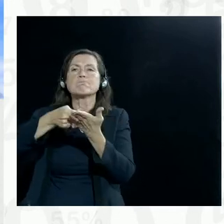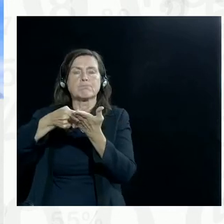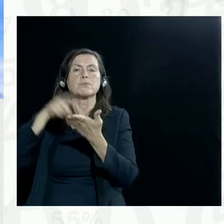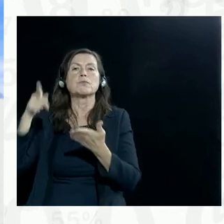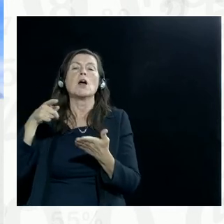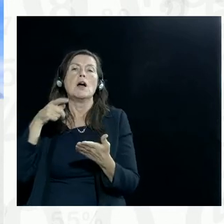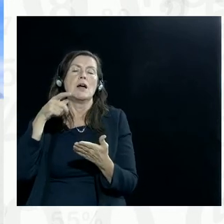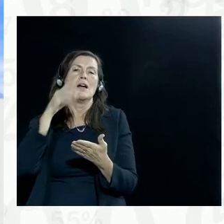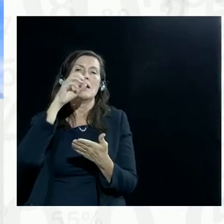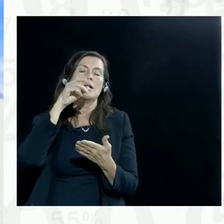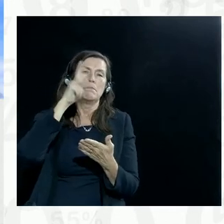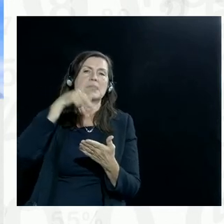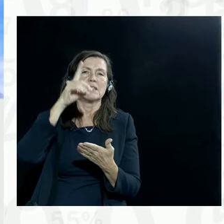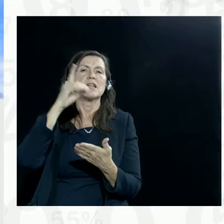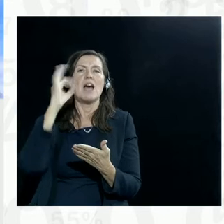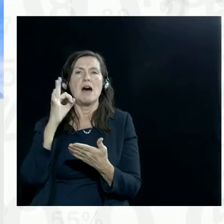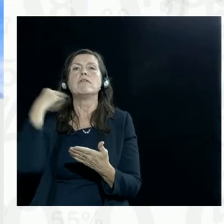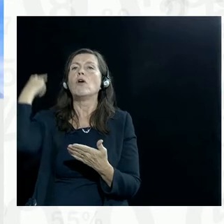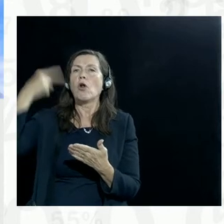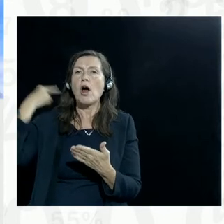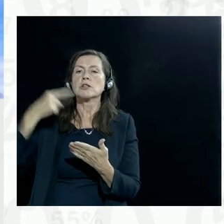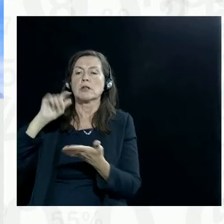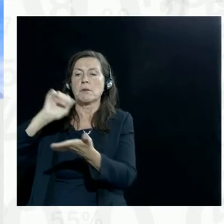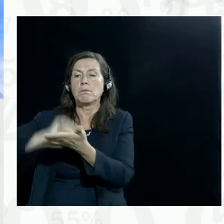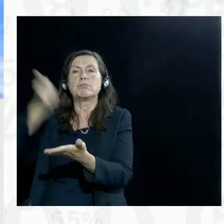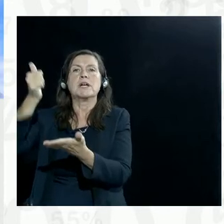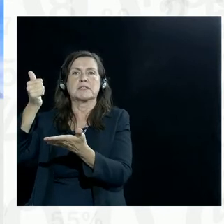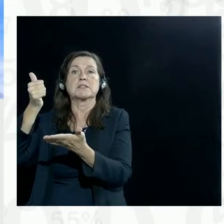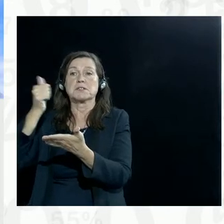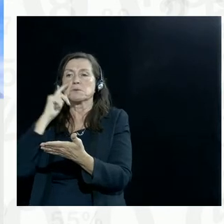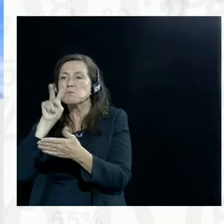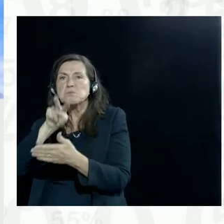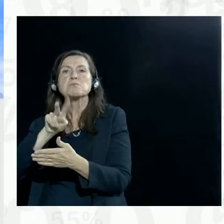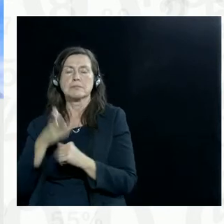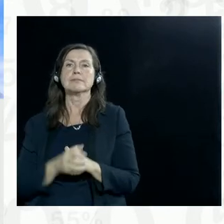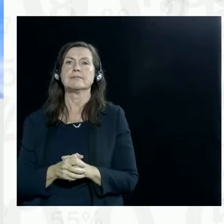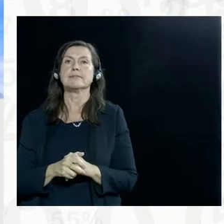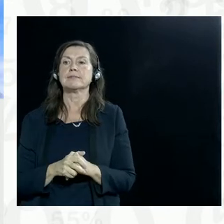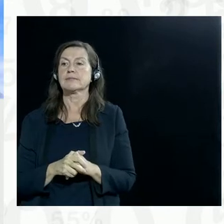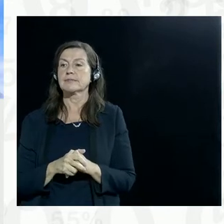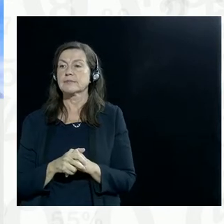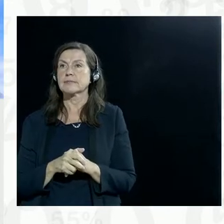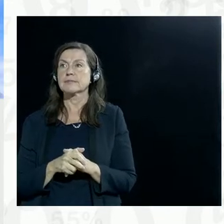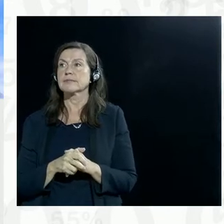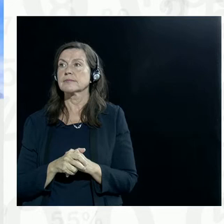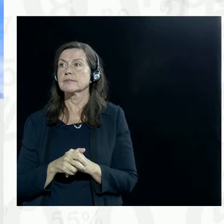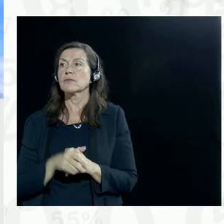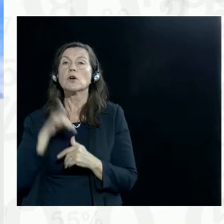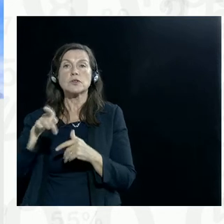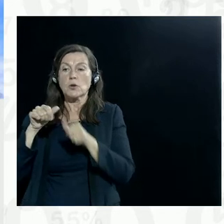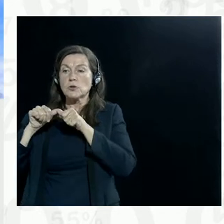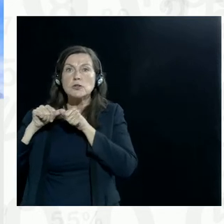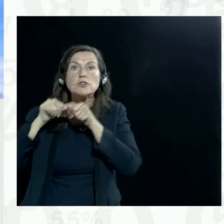website. So that really goes into the nitty gritty of like, what are the problems in relation to the sustainable